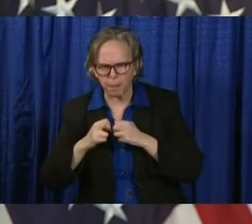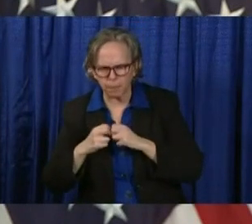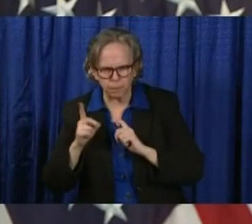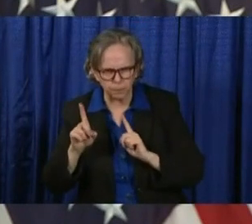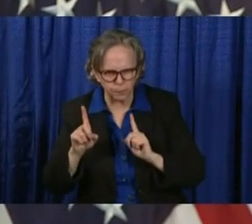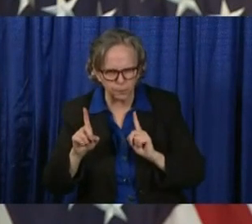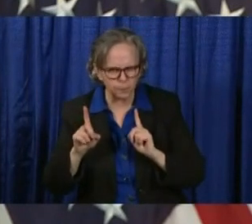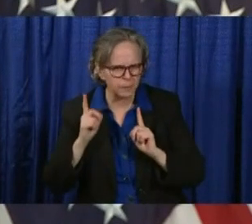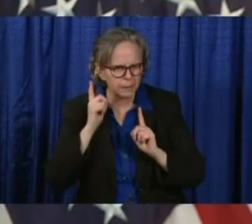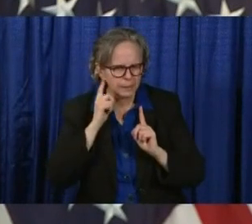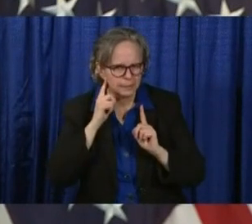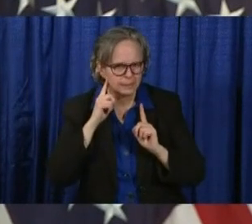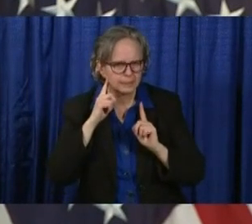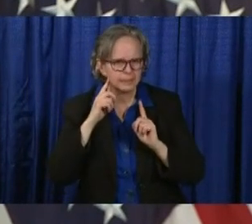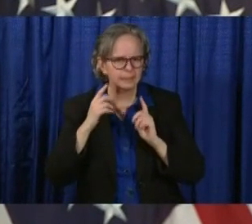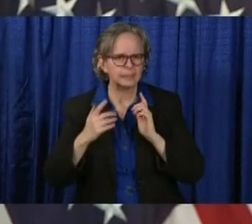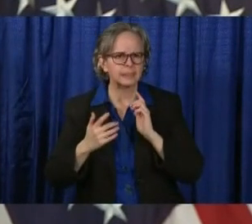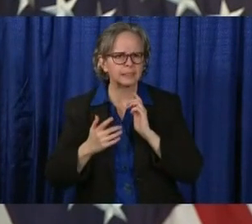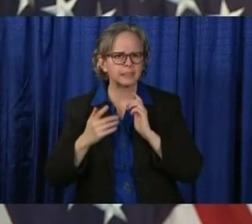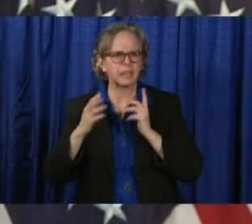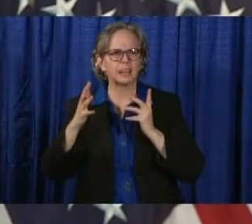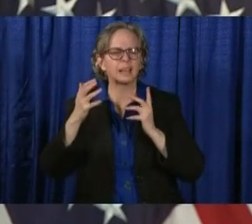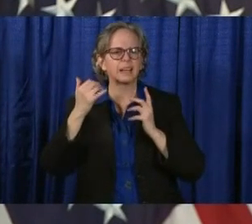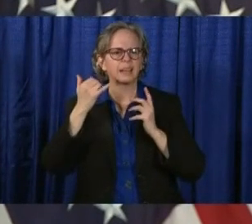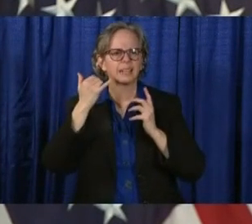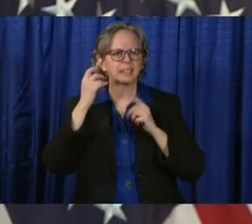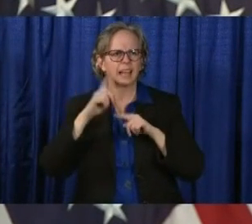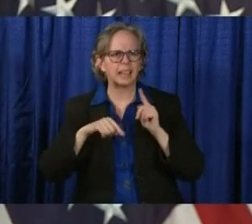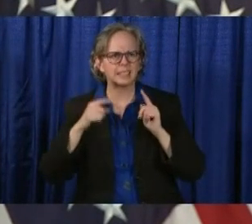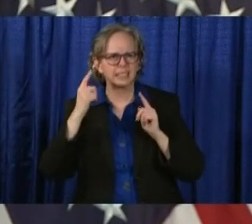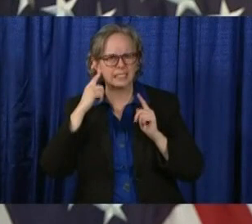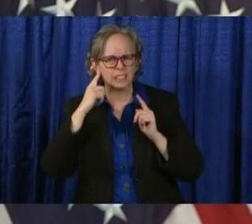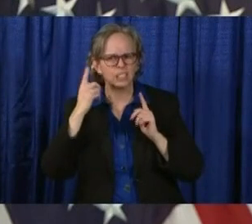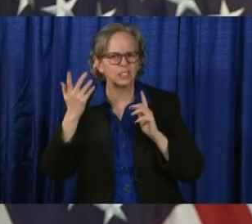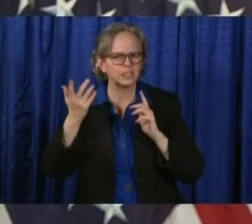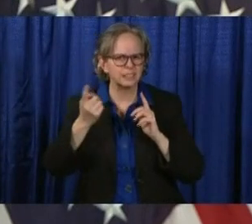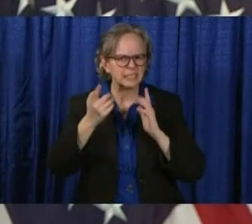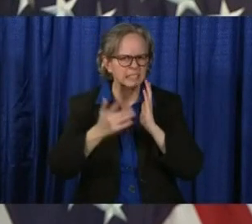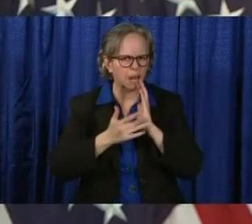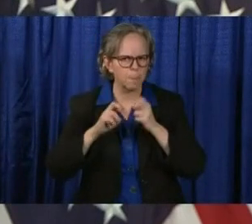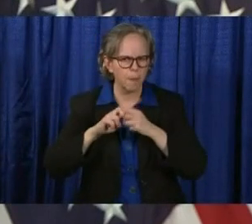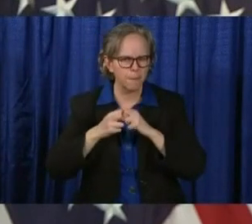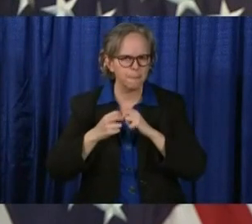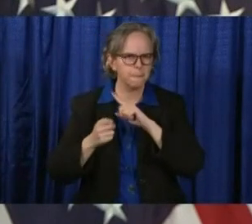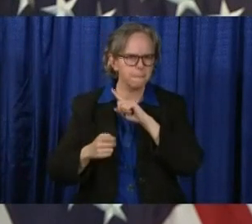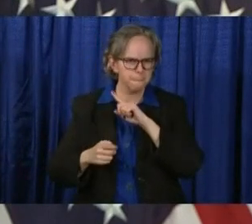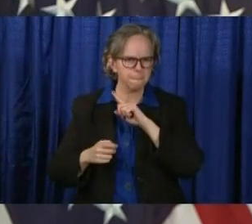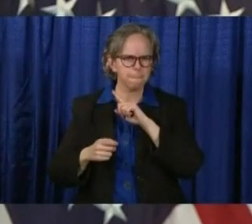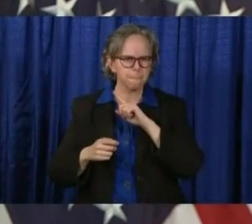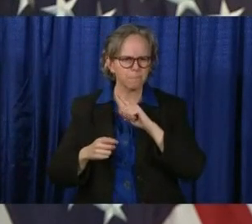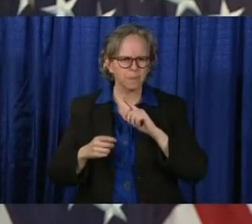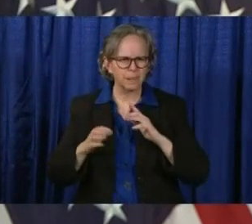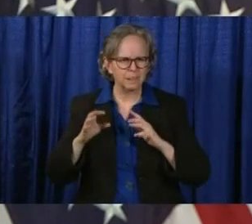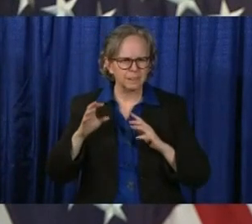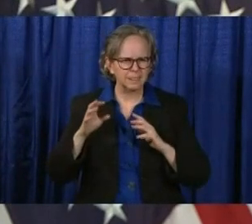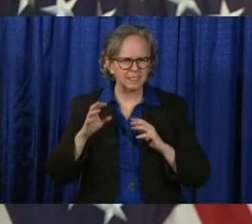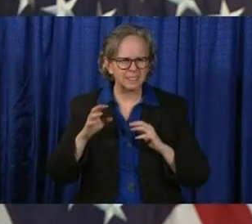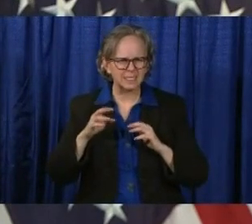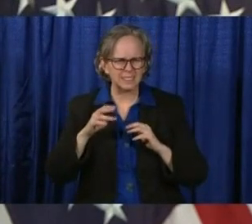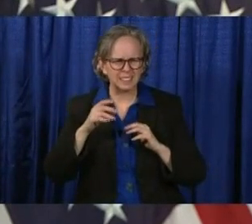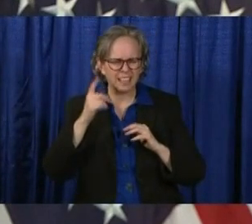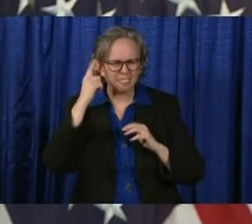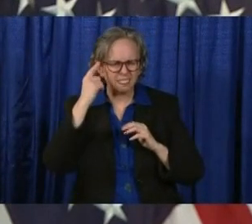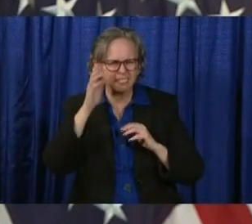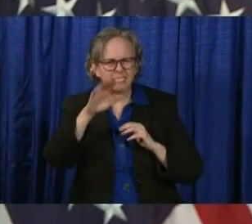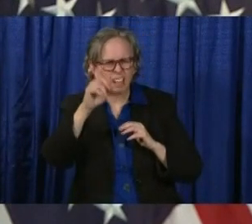doing so will be sure not unknowingly to the customers. Thank you for your